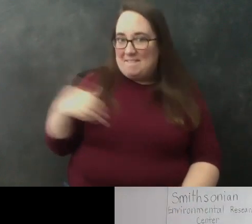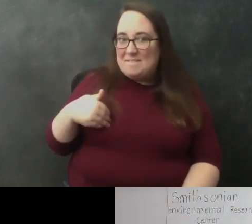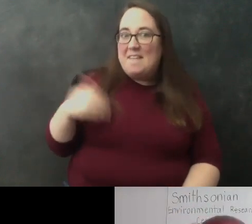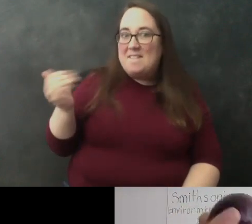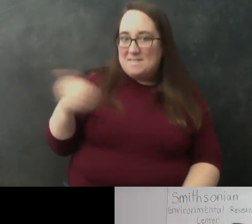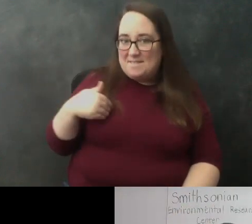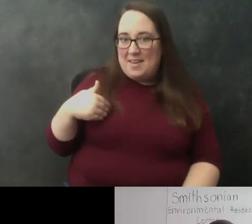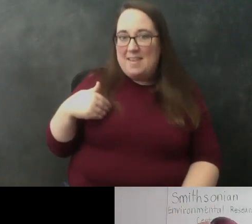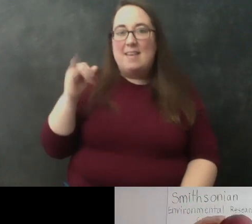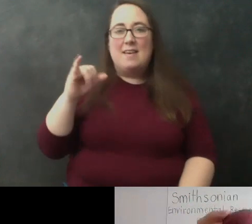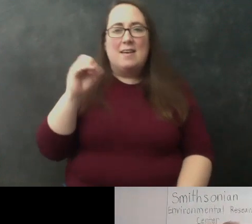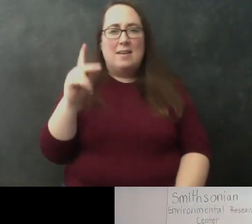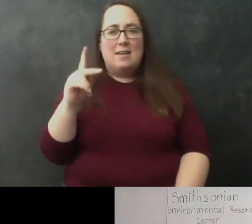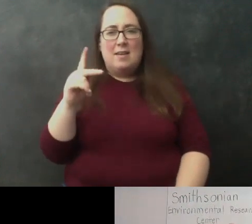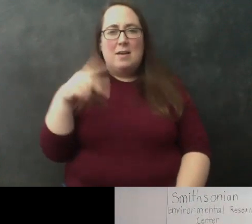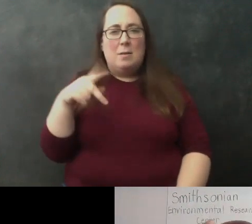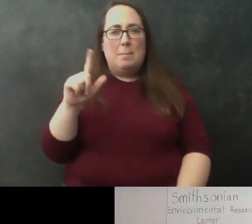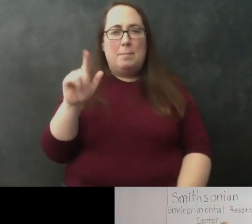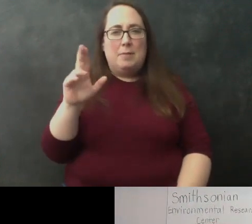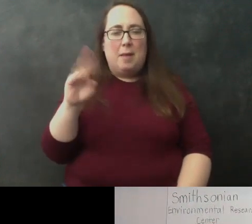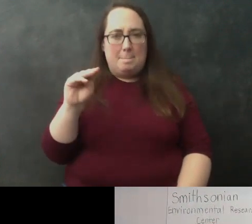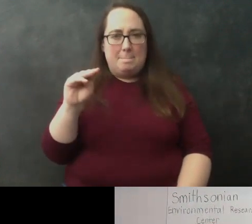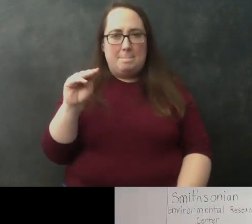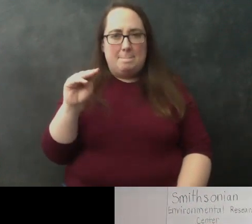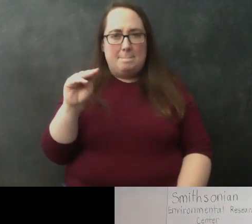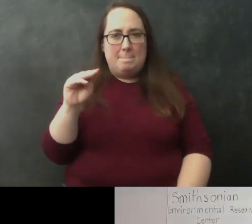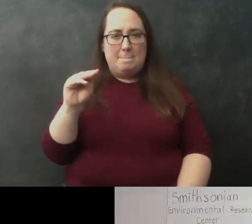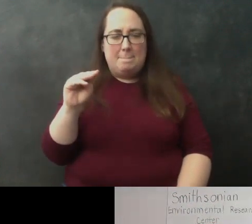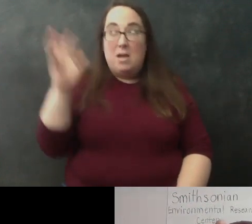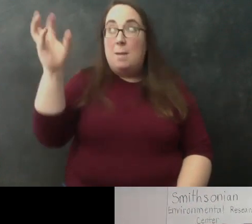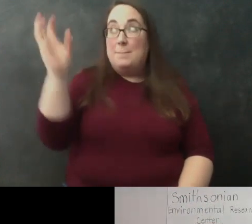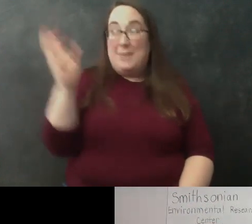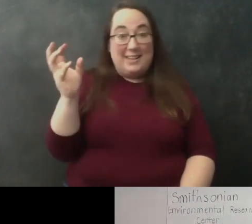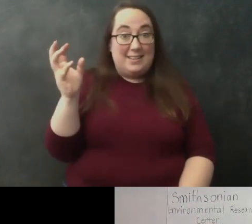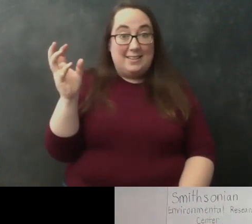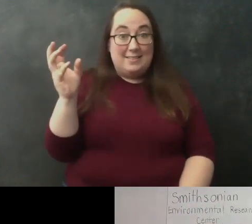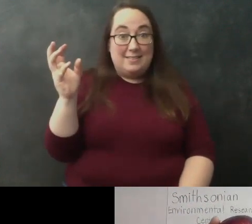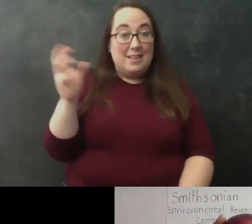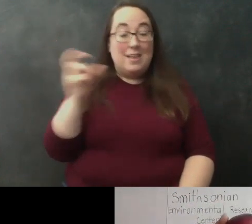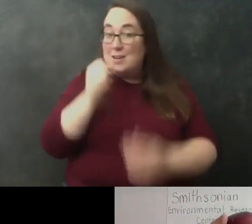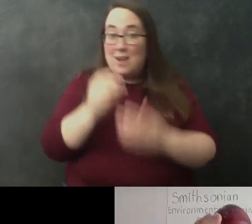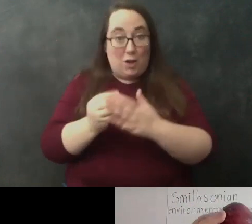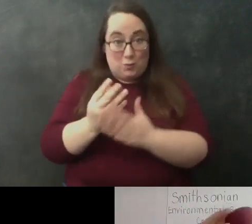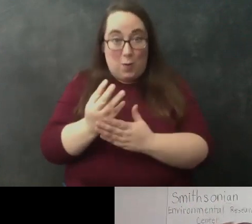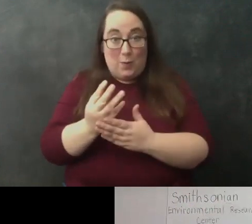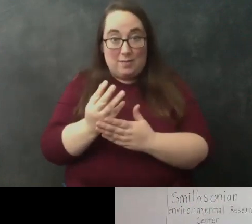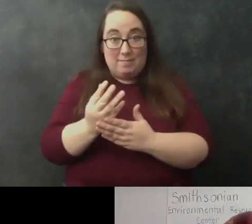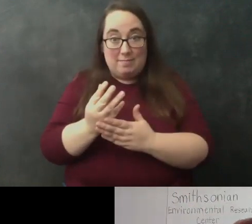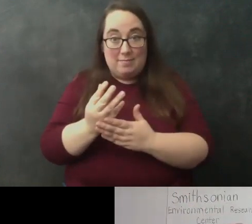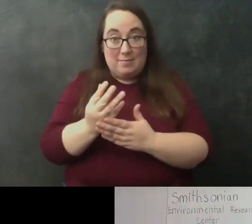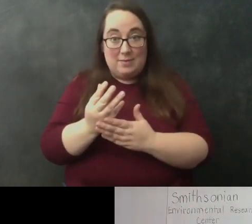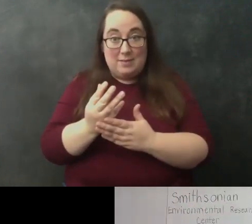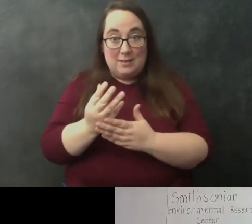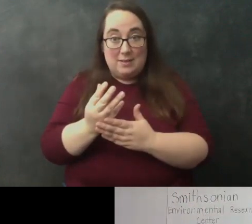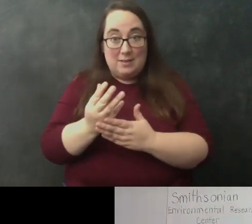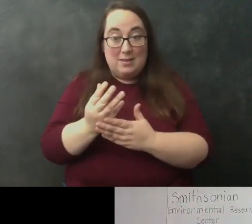it okay so the plum even the plum has been picked off the tree and it's no longer growing i guess technically no longer alive